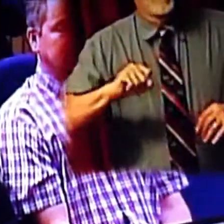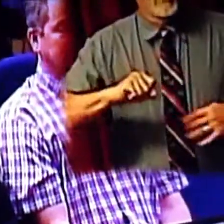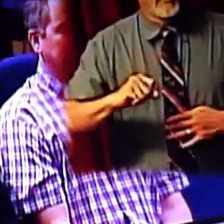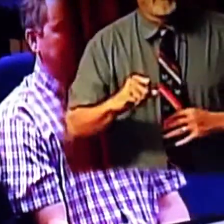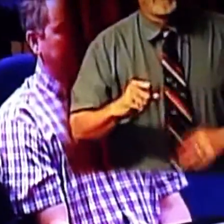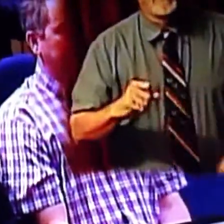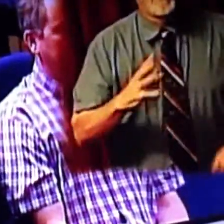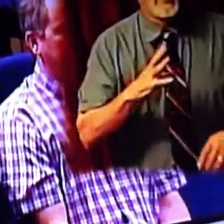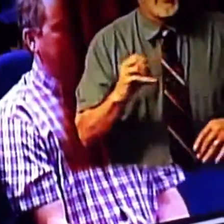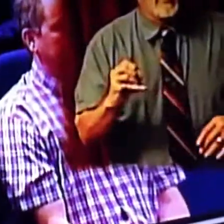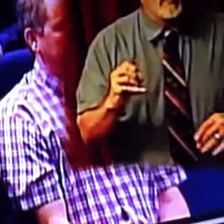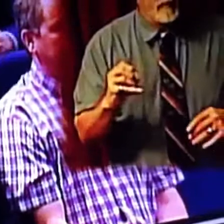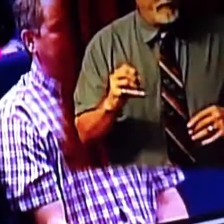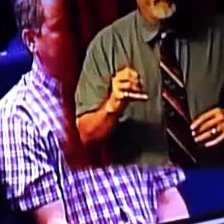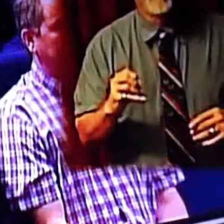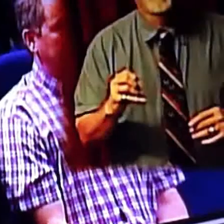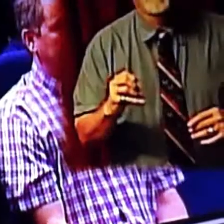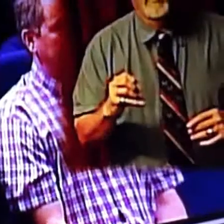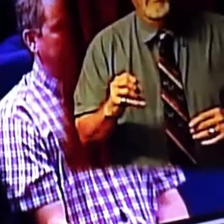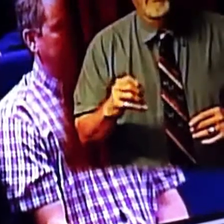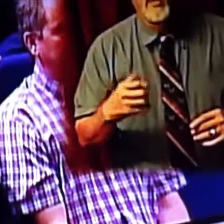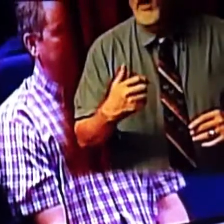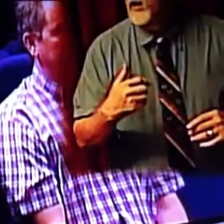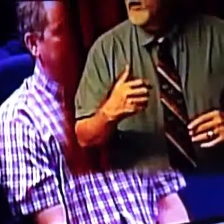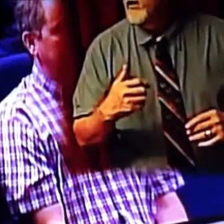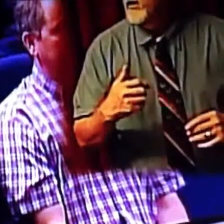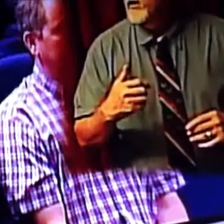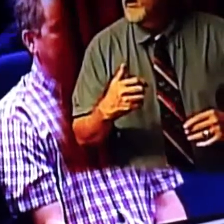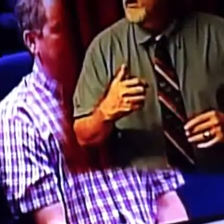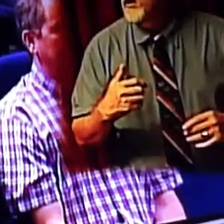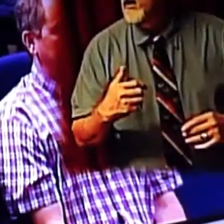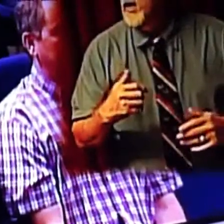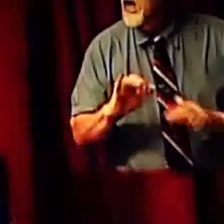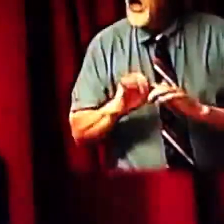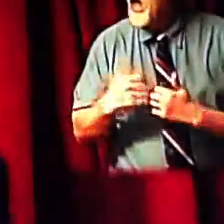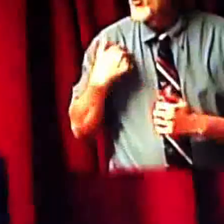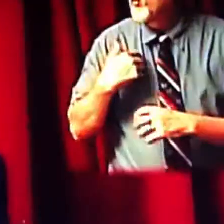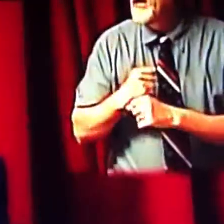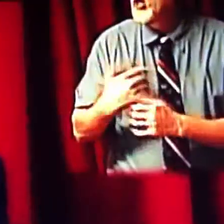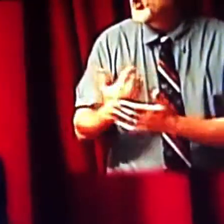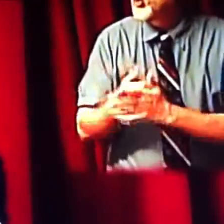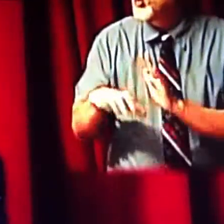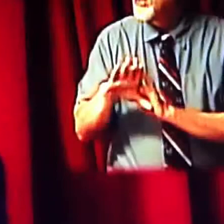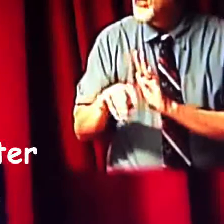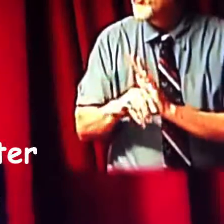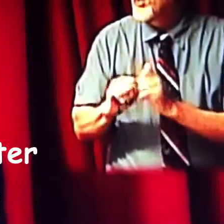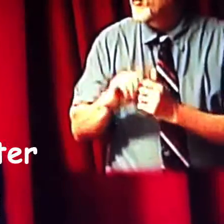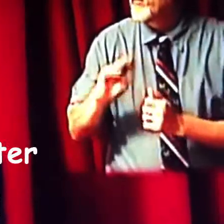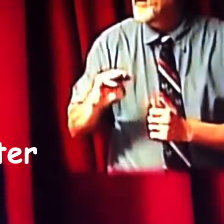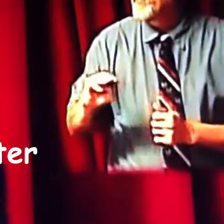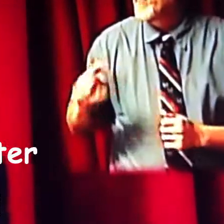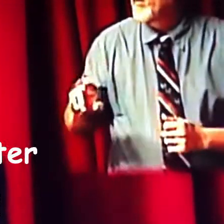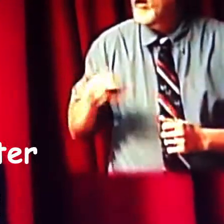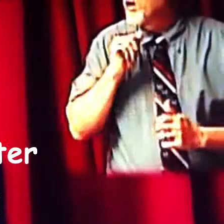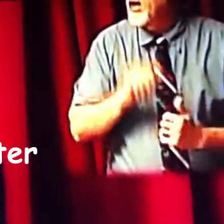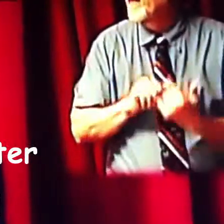been, and actually that's a... How did we get a new contract with MMR that didn't come in front